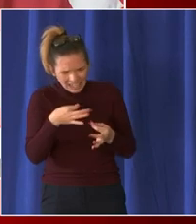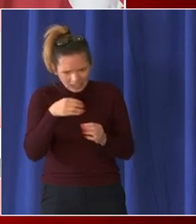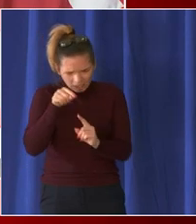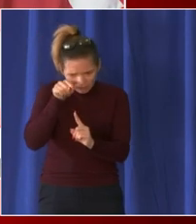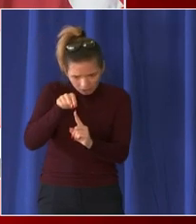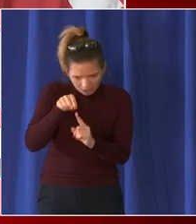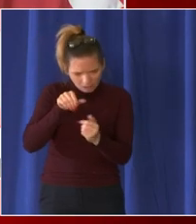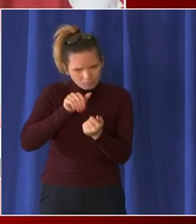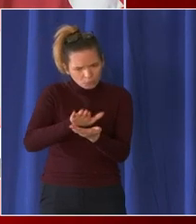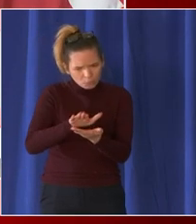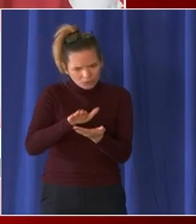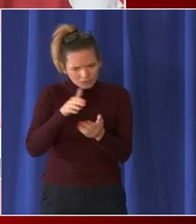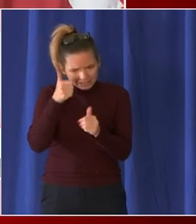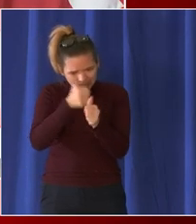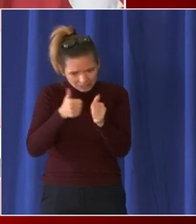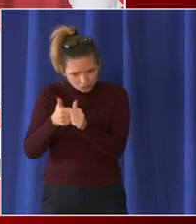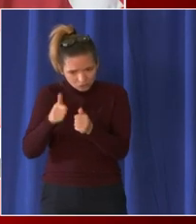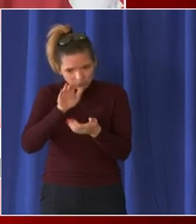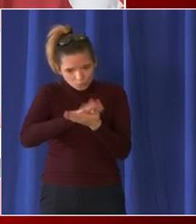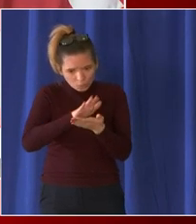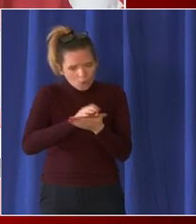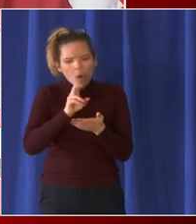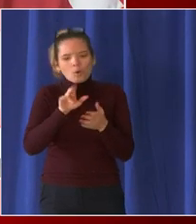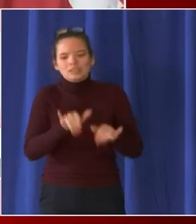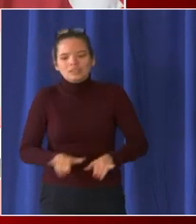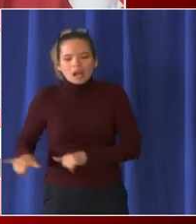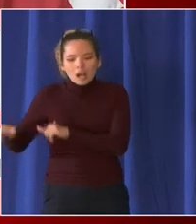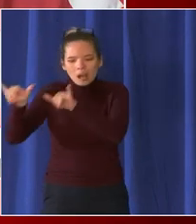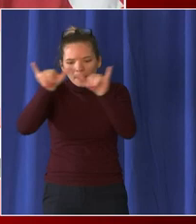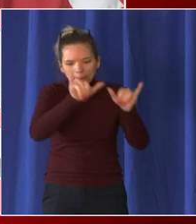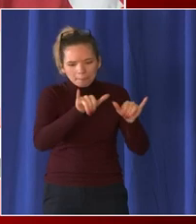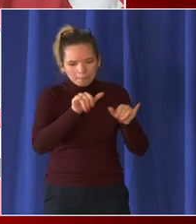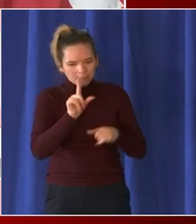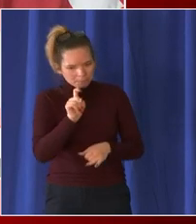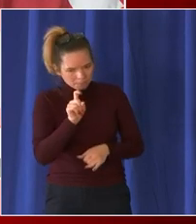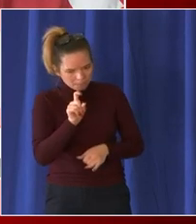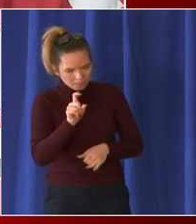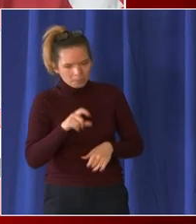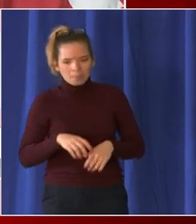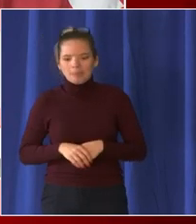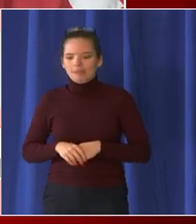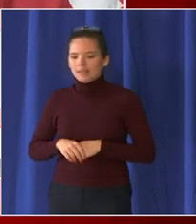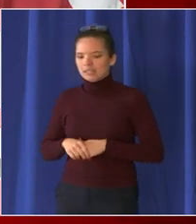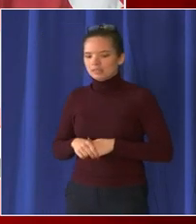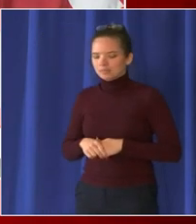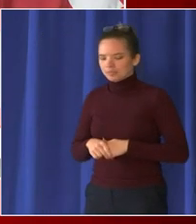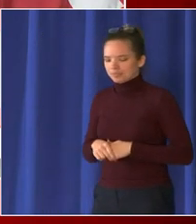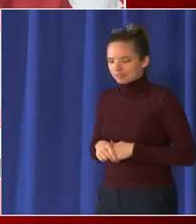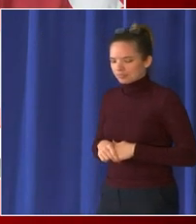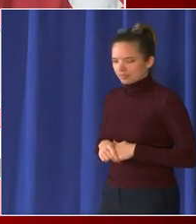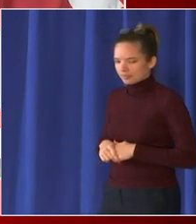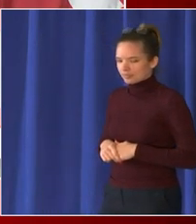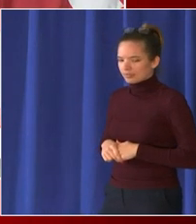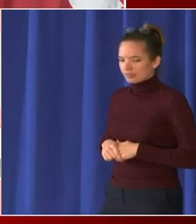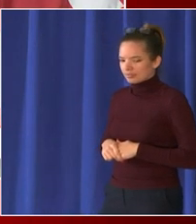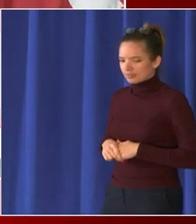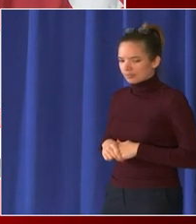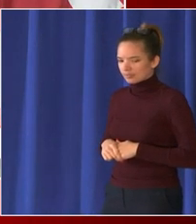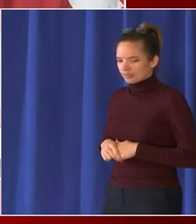approach they did listen we have um we have some real mini mayors out there and they are public school principals